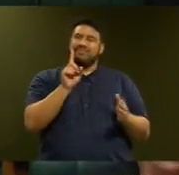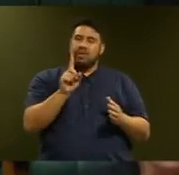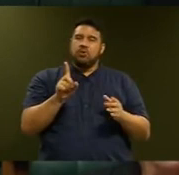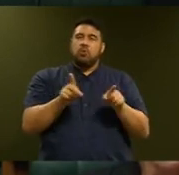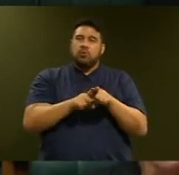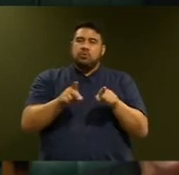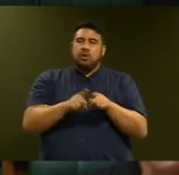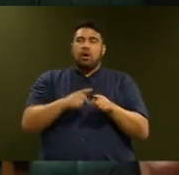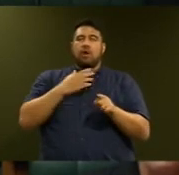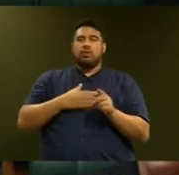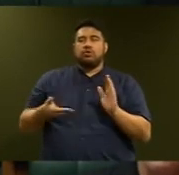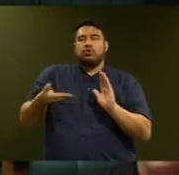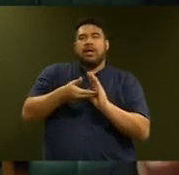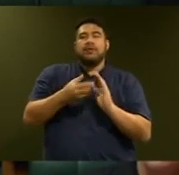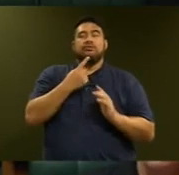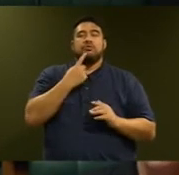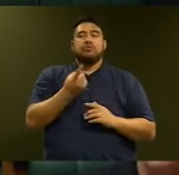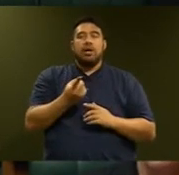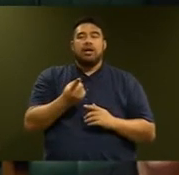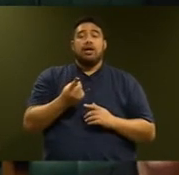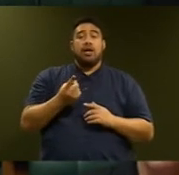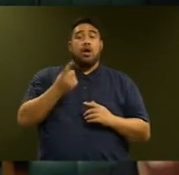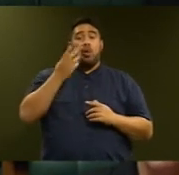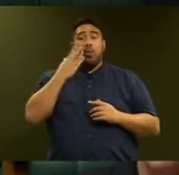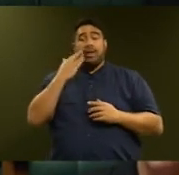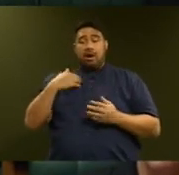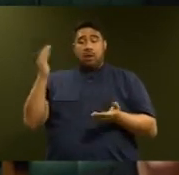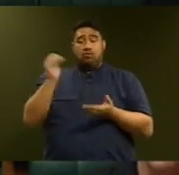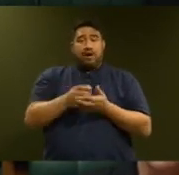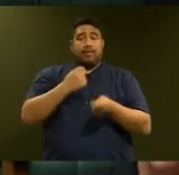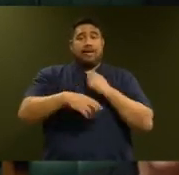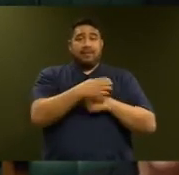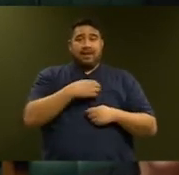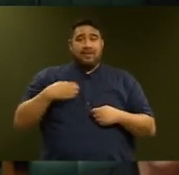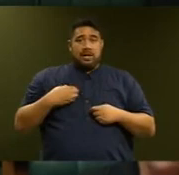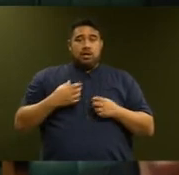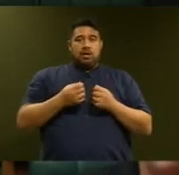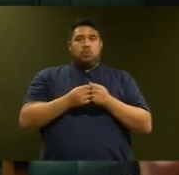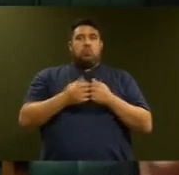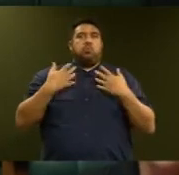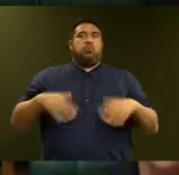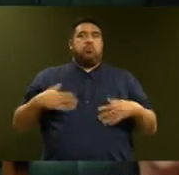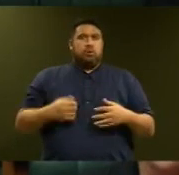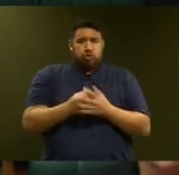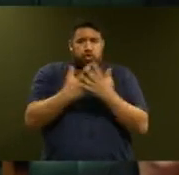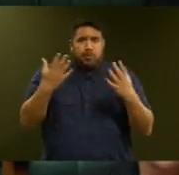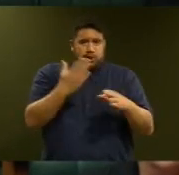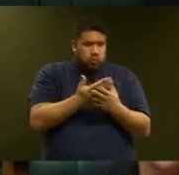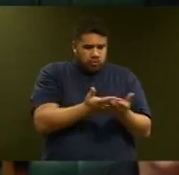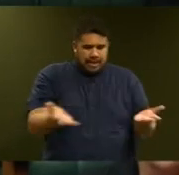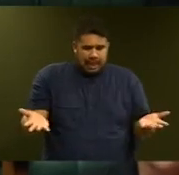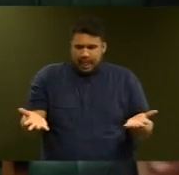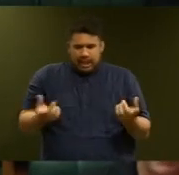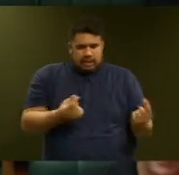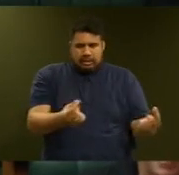that actually when you come in and see so much to be done, so many areas underfunded, so many programs